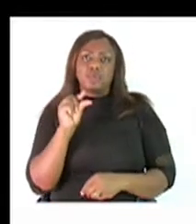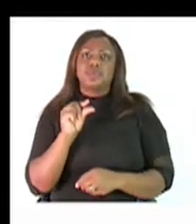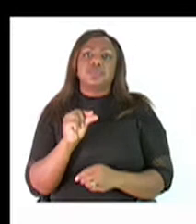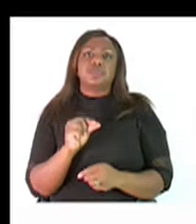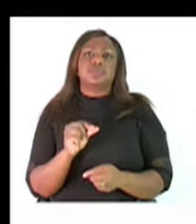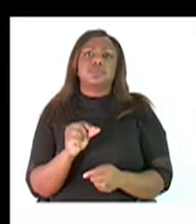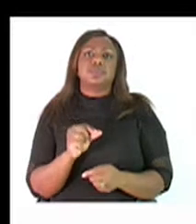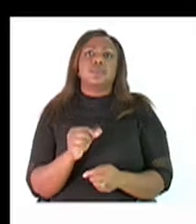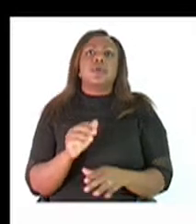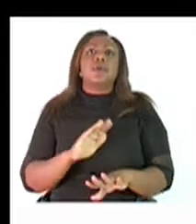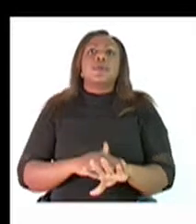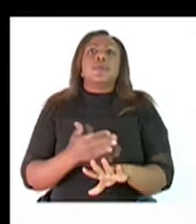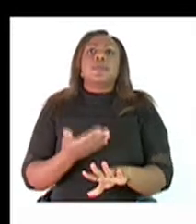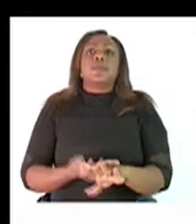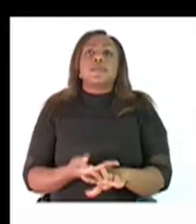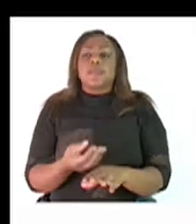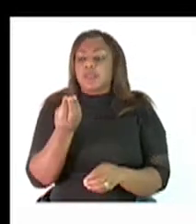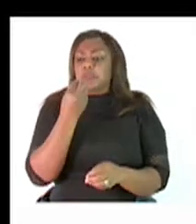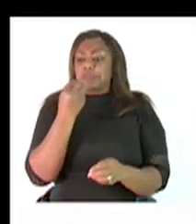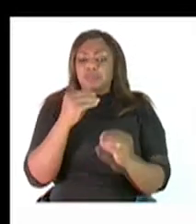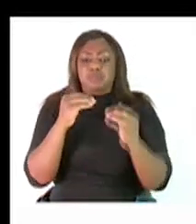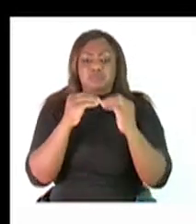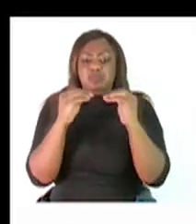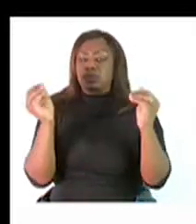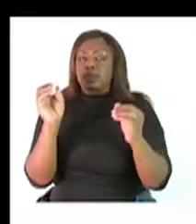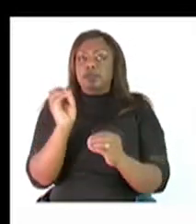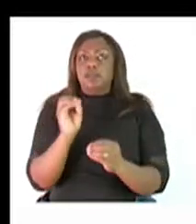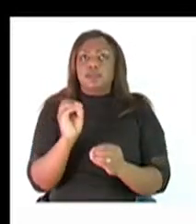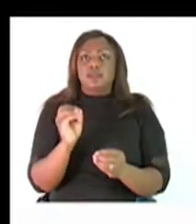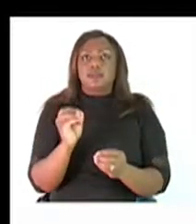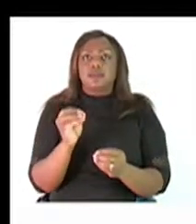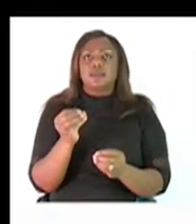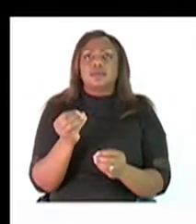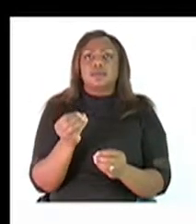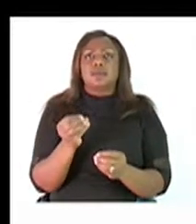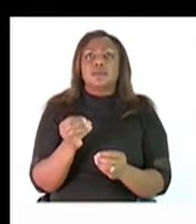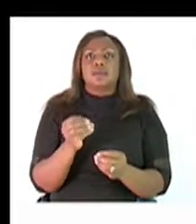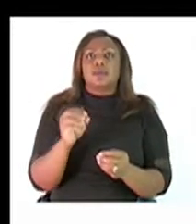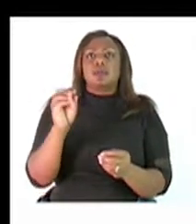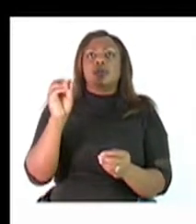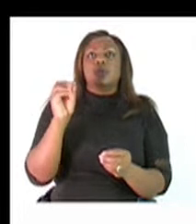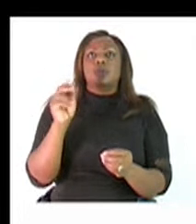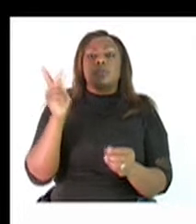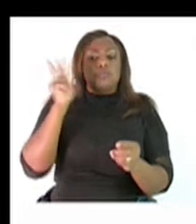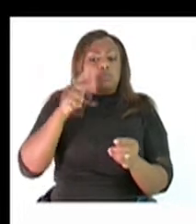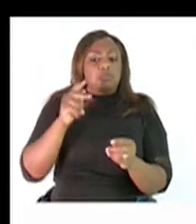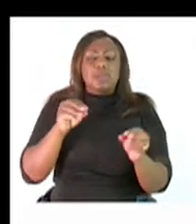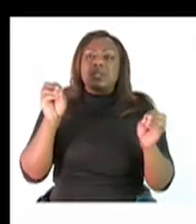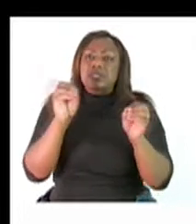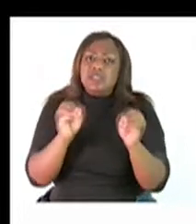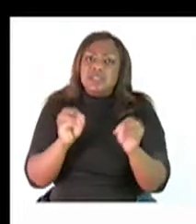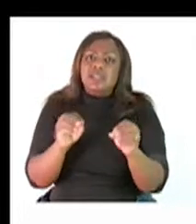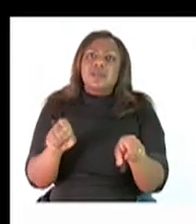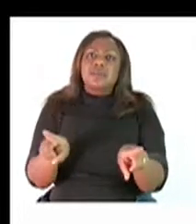nutrients from the diet, it could be lack of protein, and it can cause kwashiwokor.